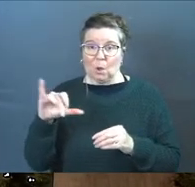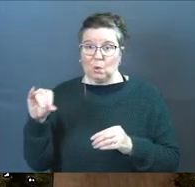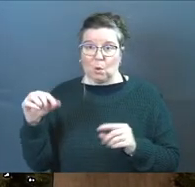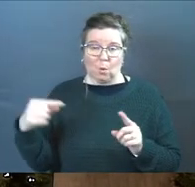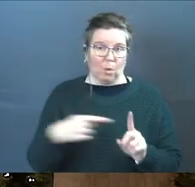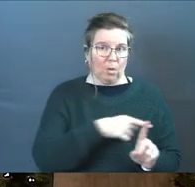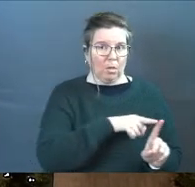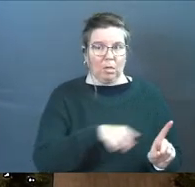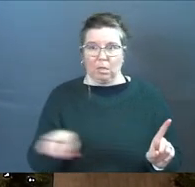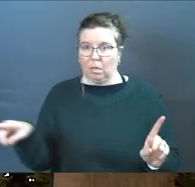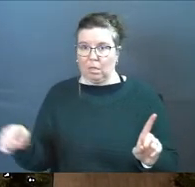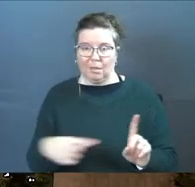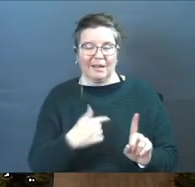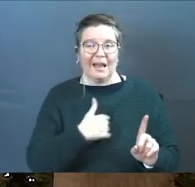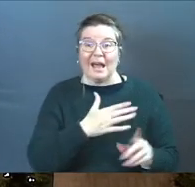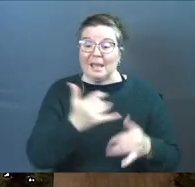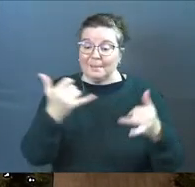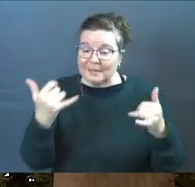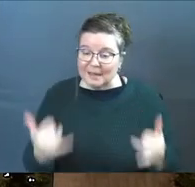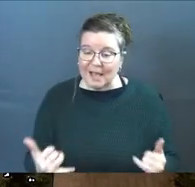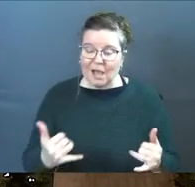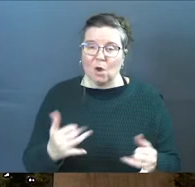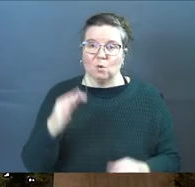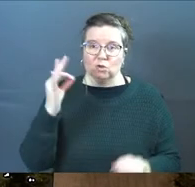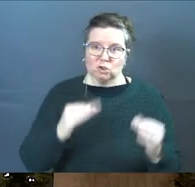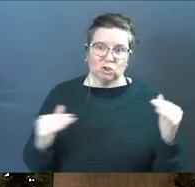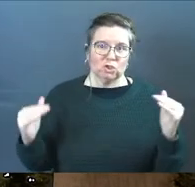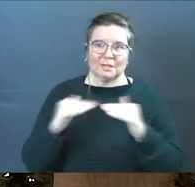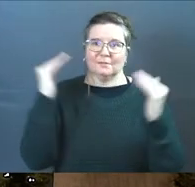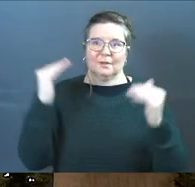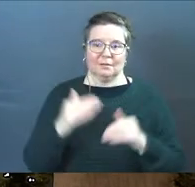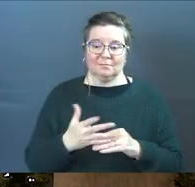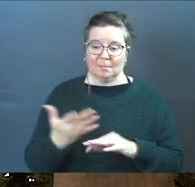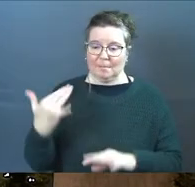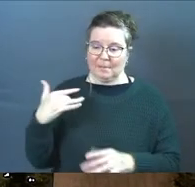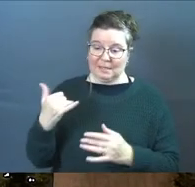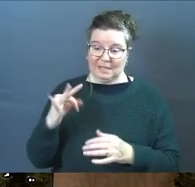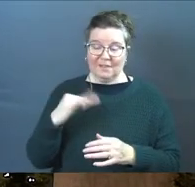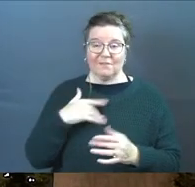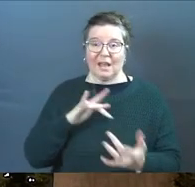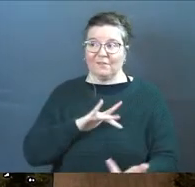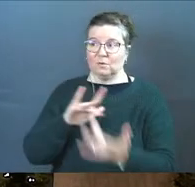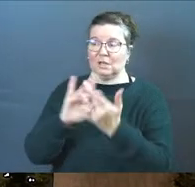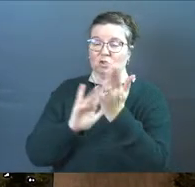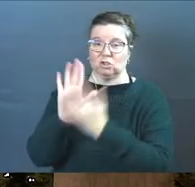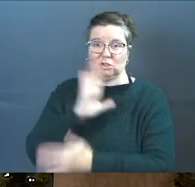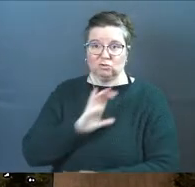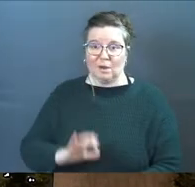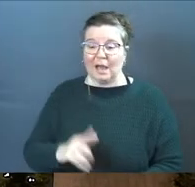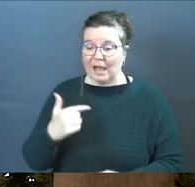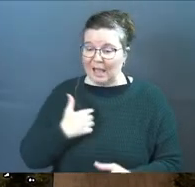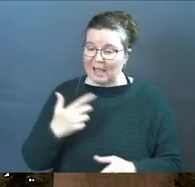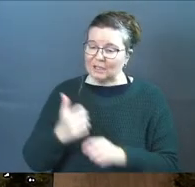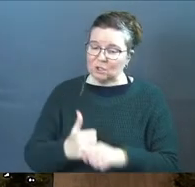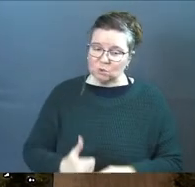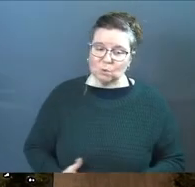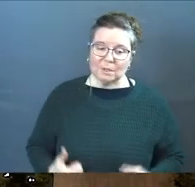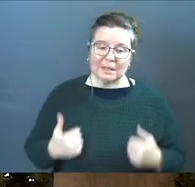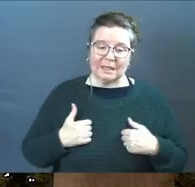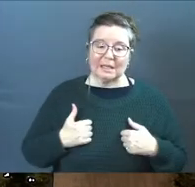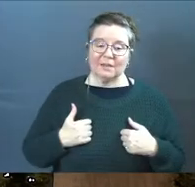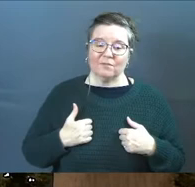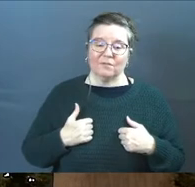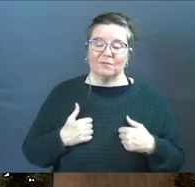between you and God I am now justified past tense if I've reached out to Jesus Christ I get to live